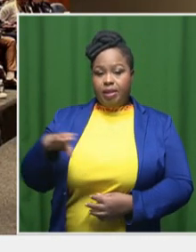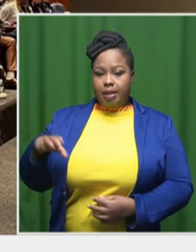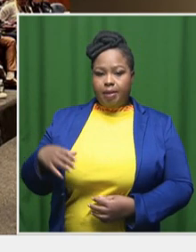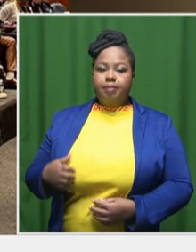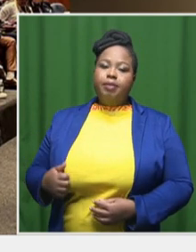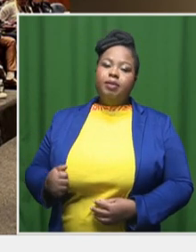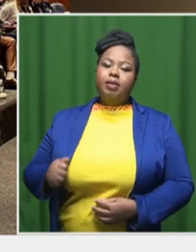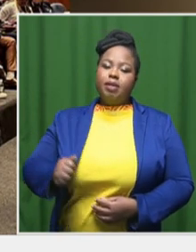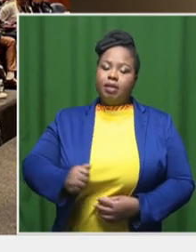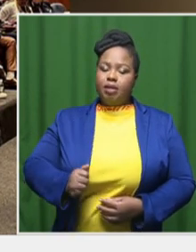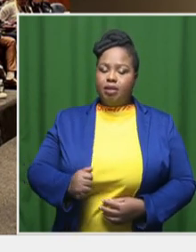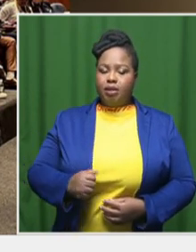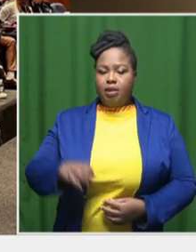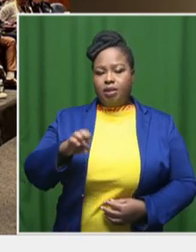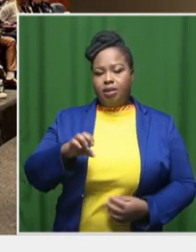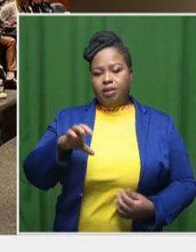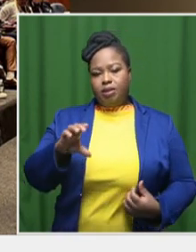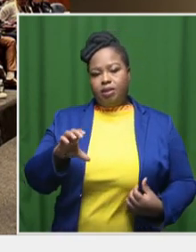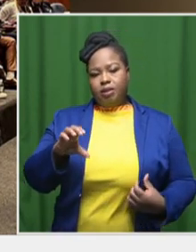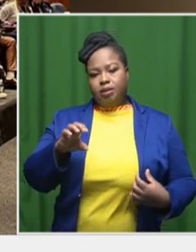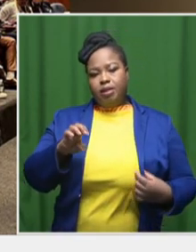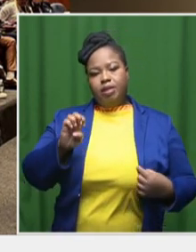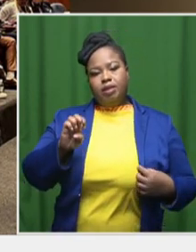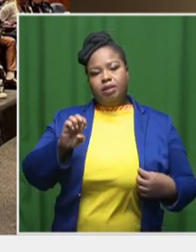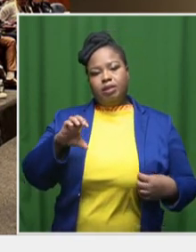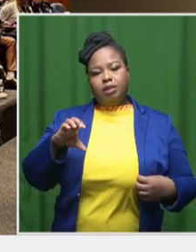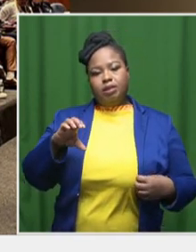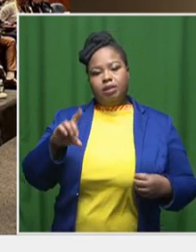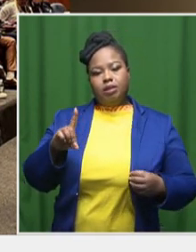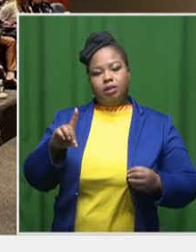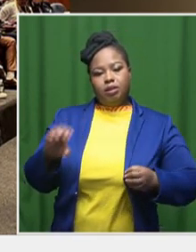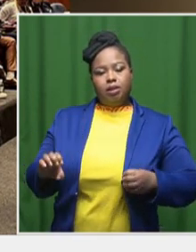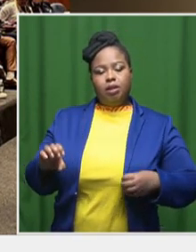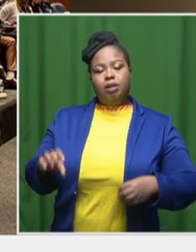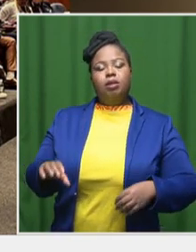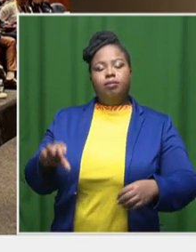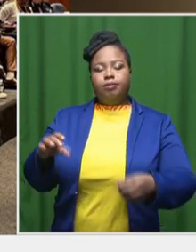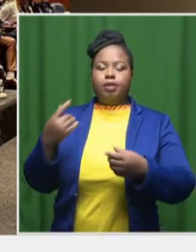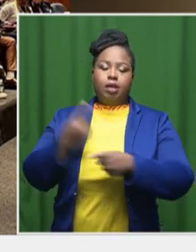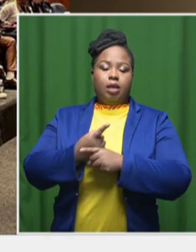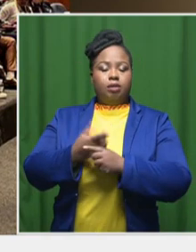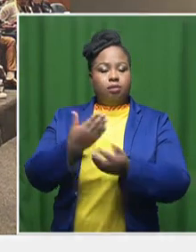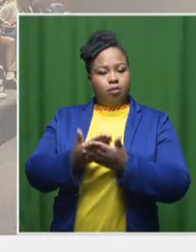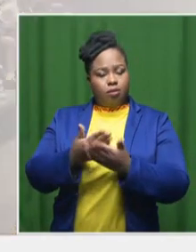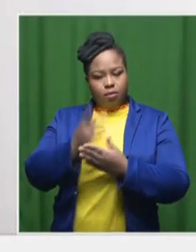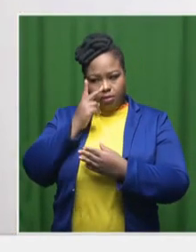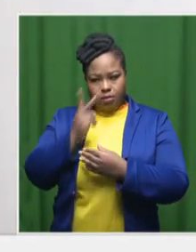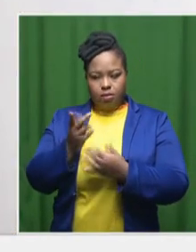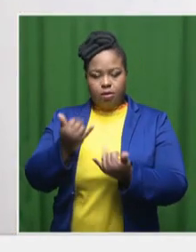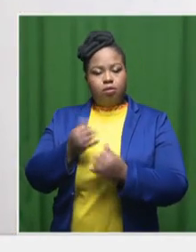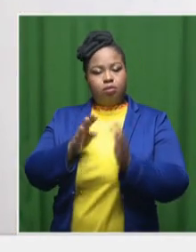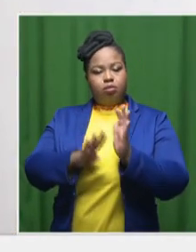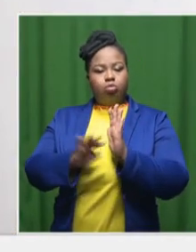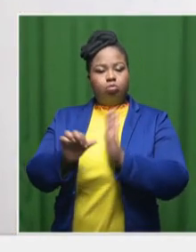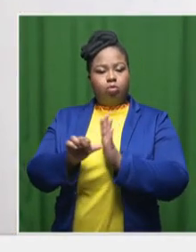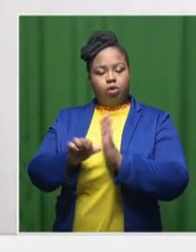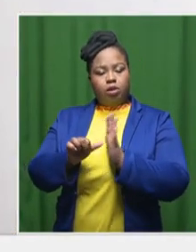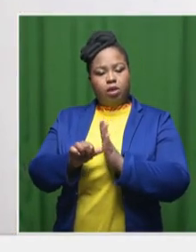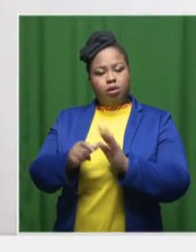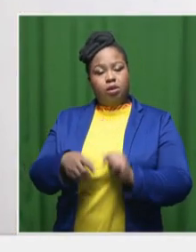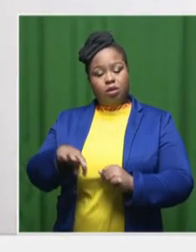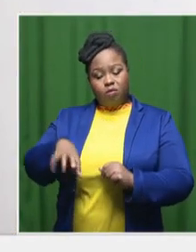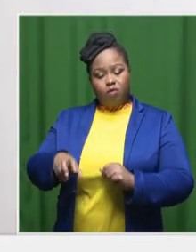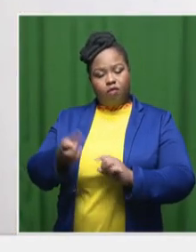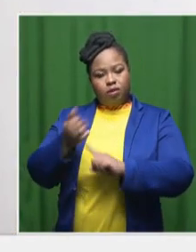actually, the ECDC can actually see the importance of having such expos expos within the